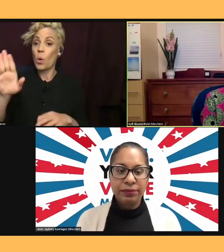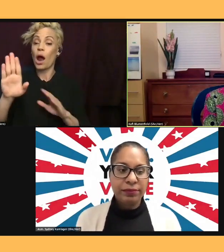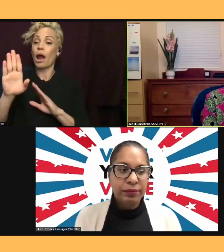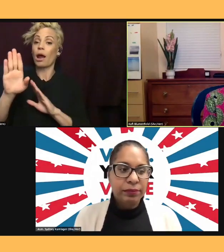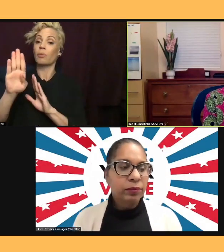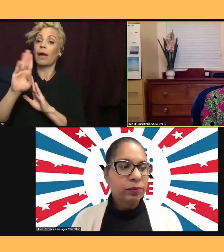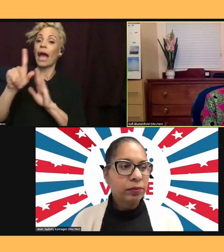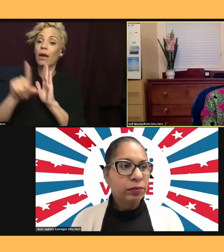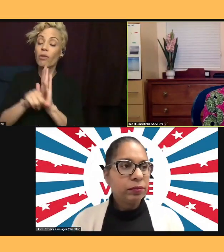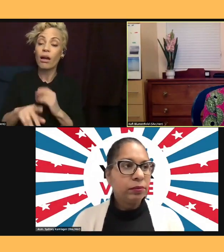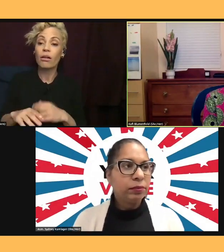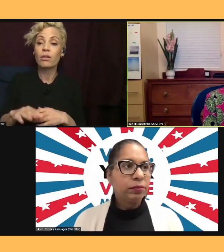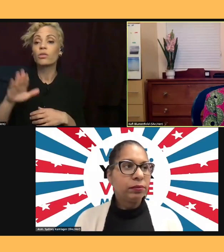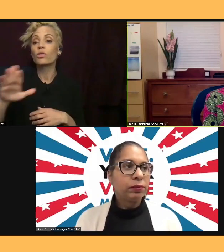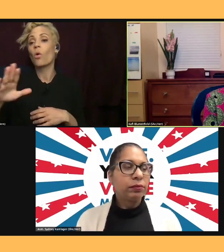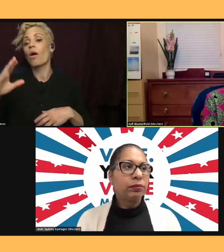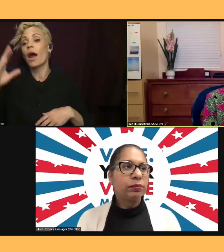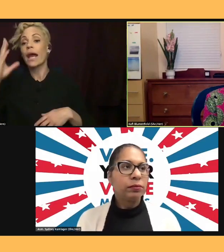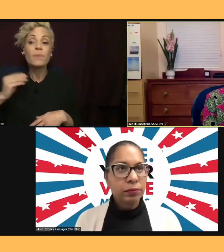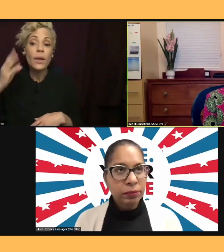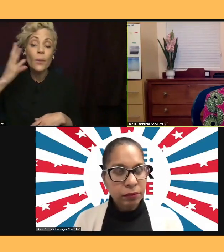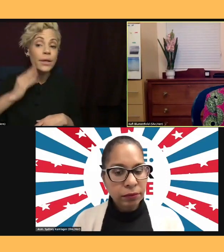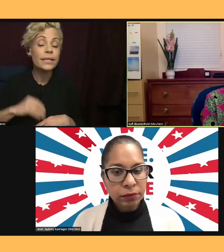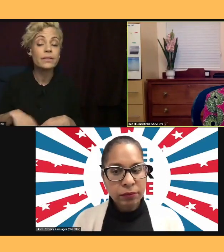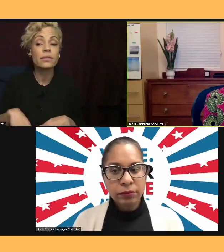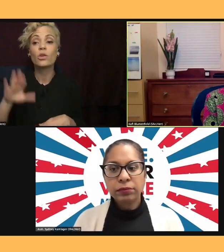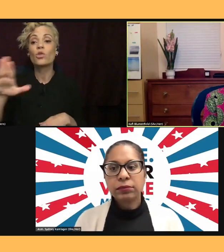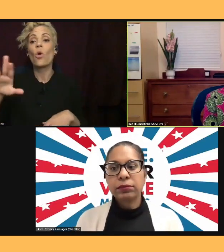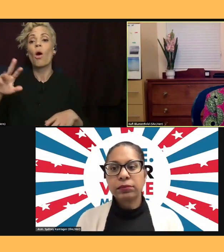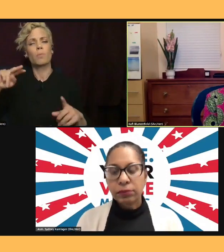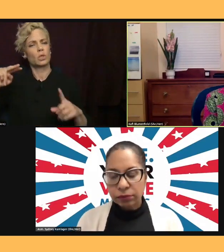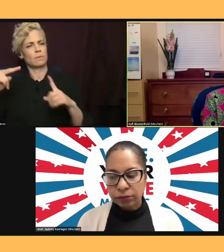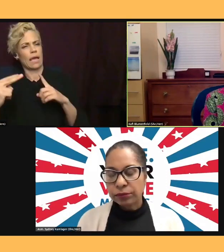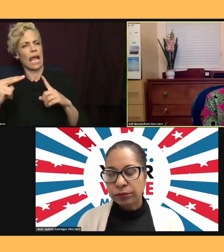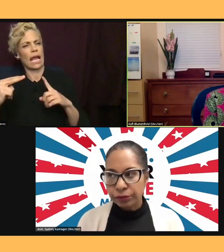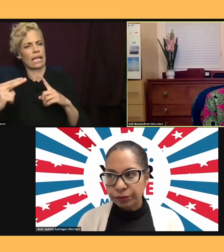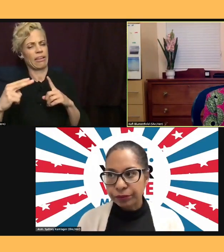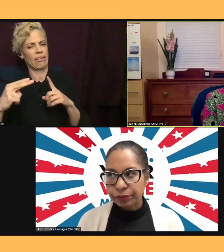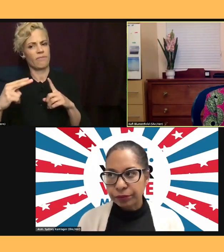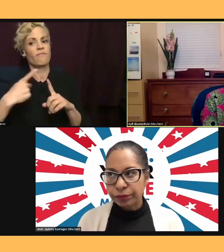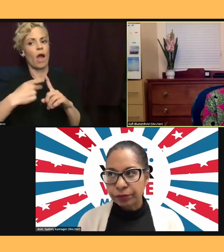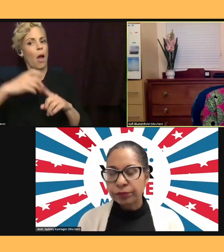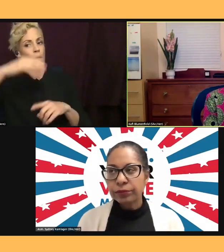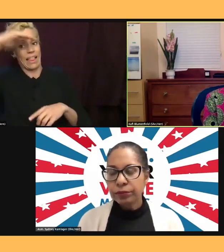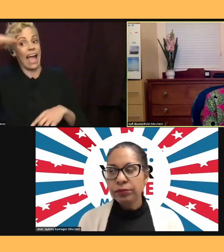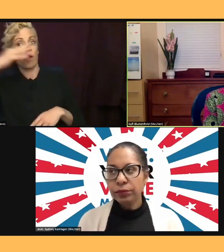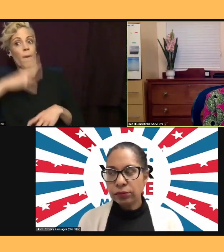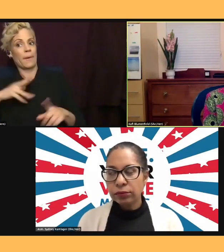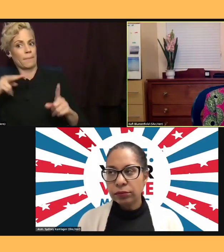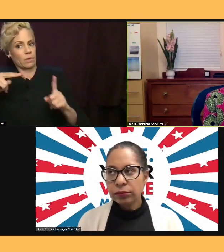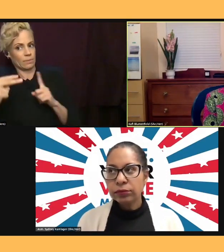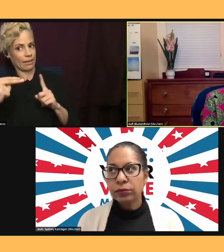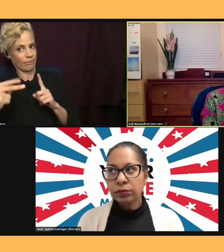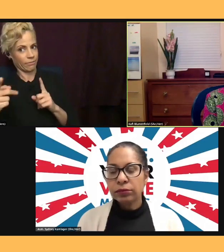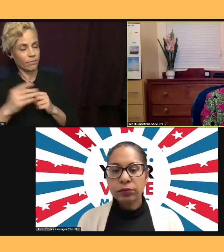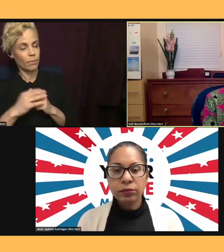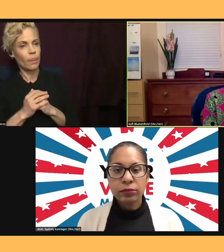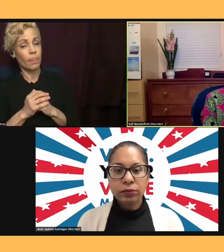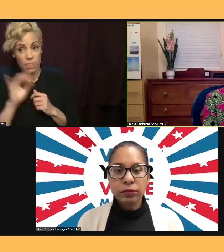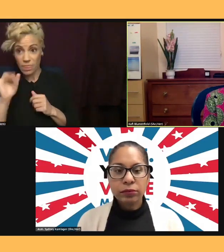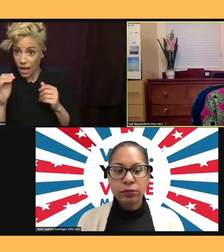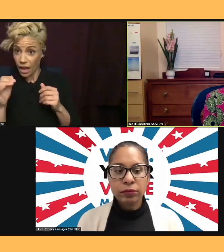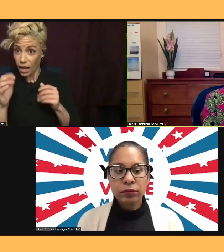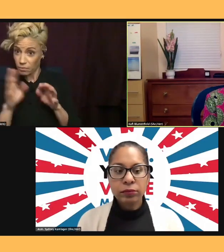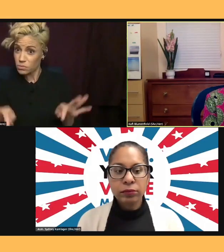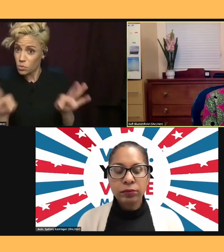and perspective as a Black women, as a Black woman, are in shaping the decisions